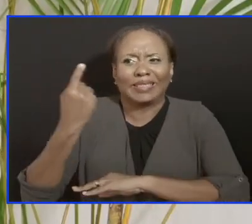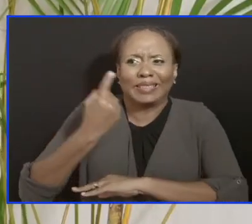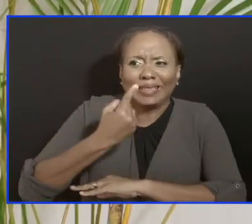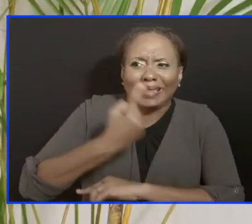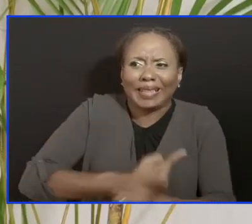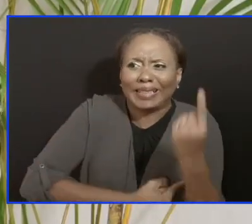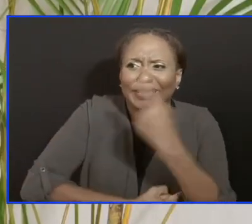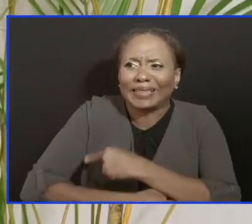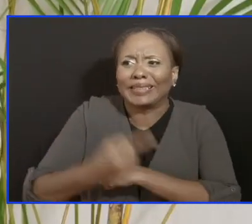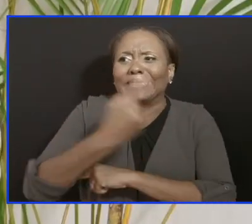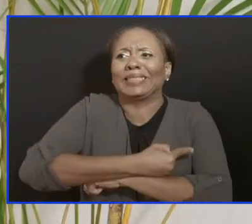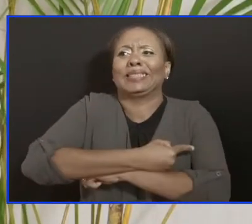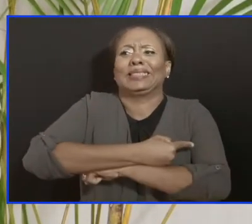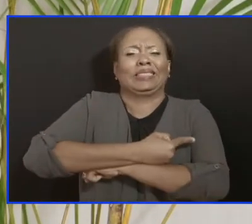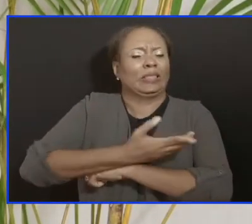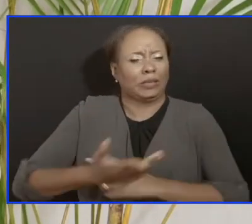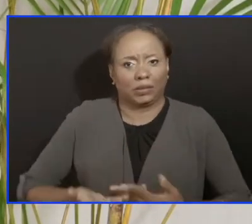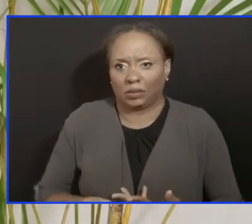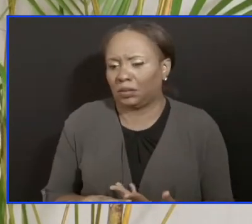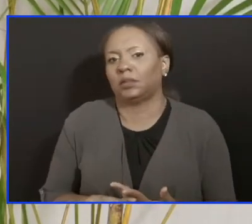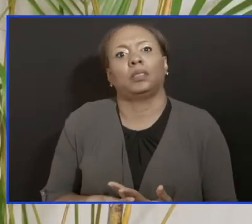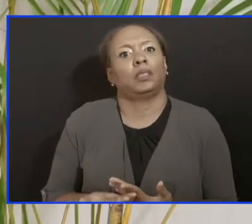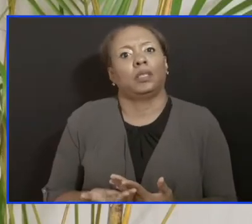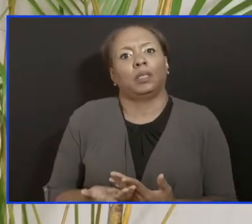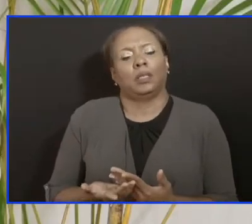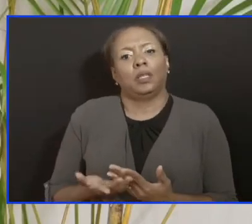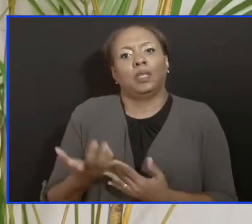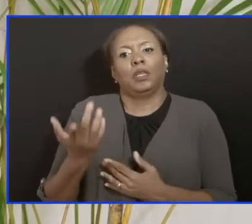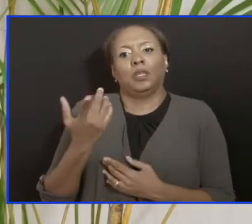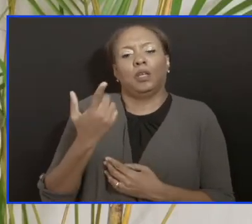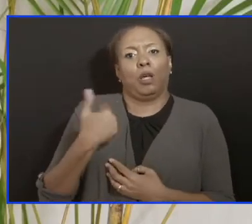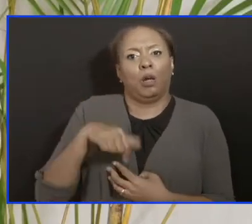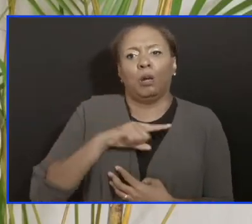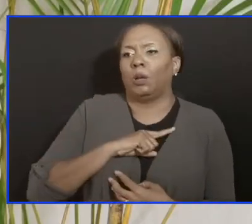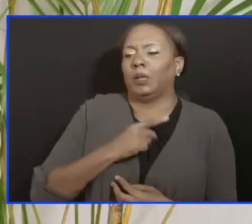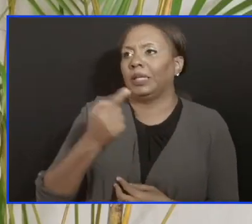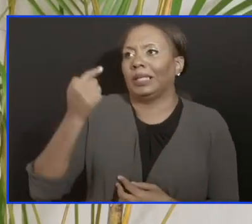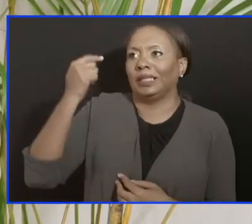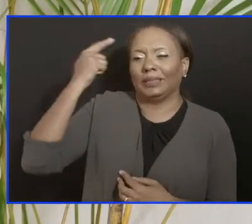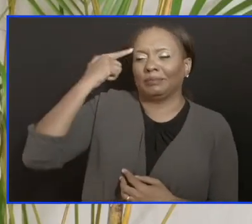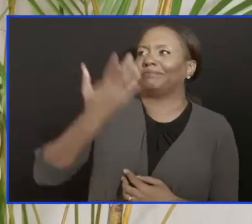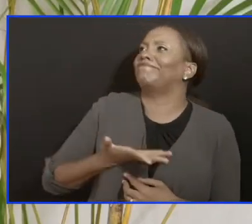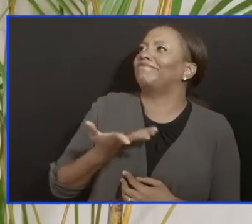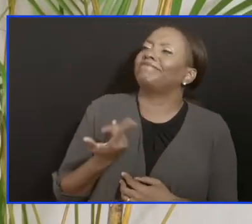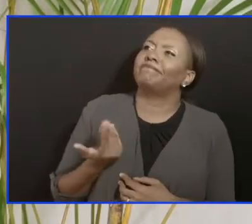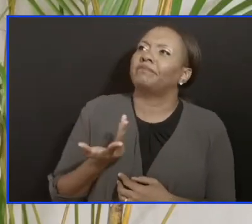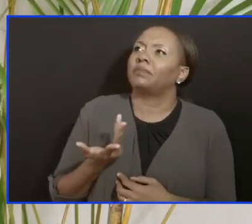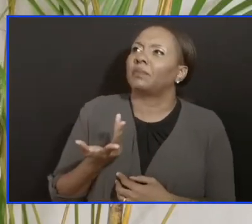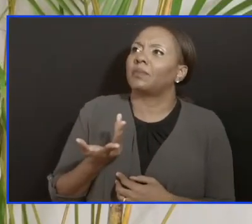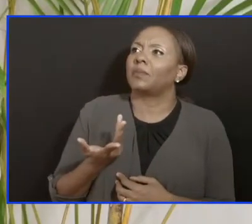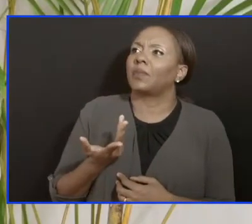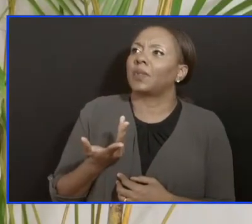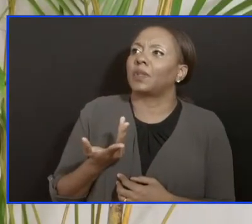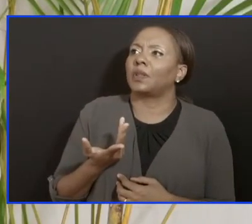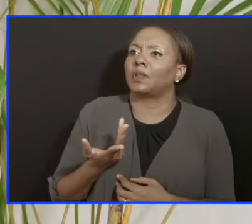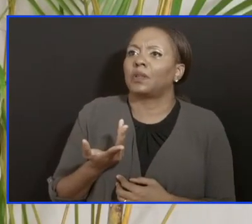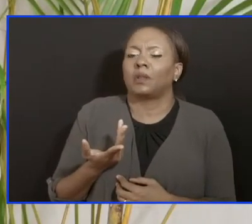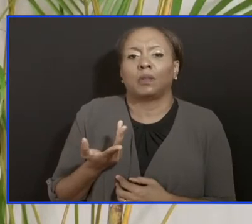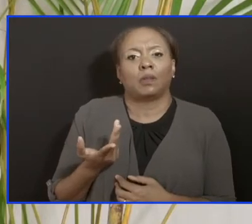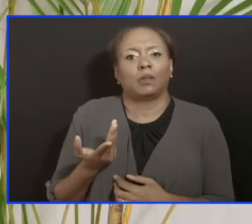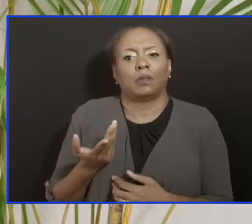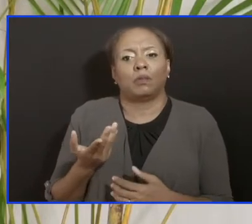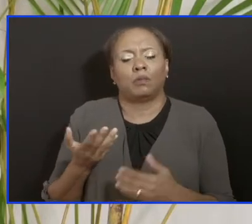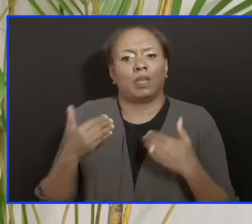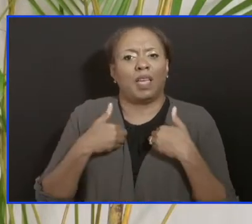that it would have been foolhardy to leave a vital asset at the airport to test people